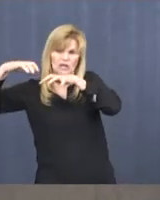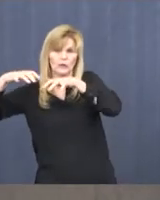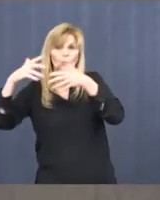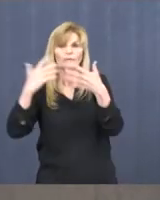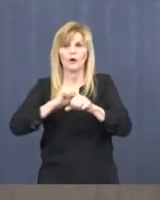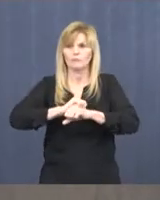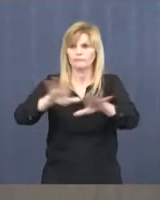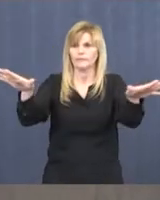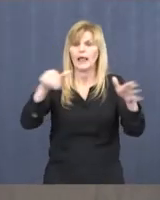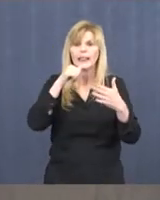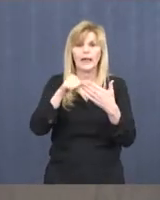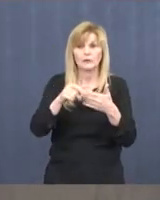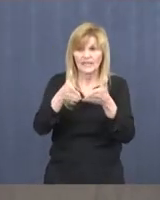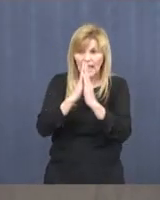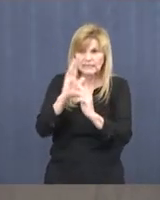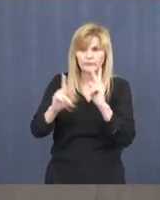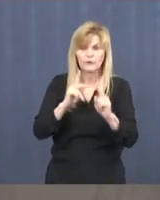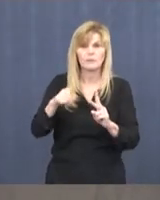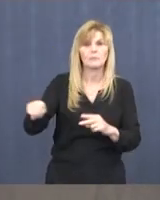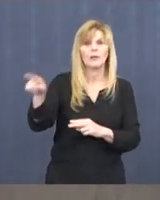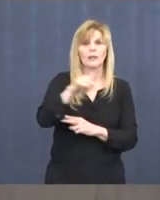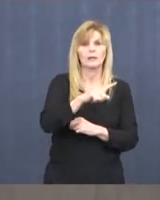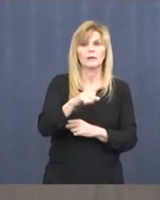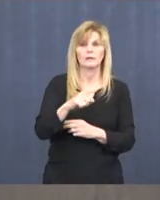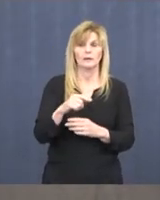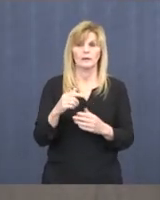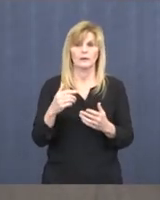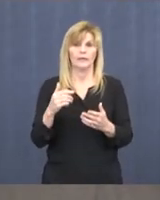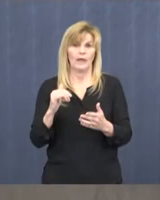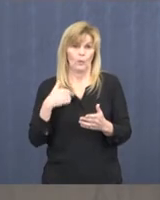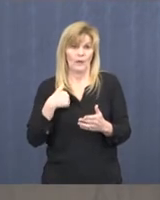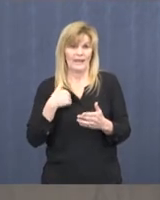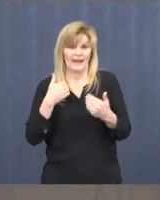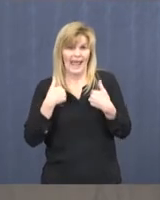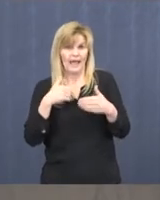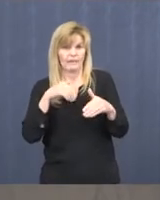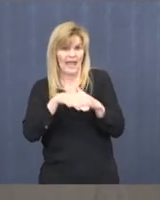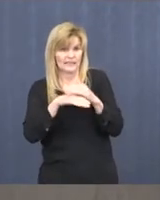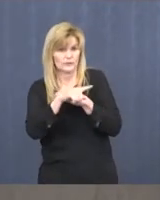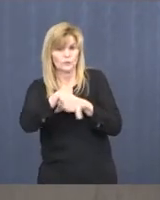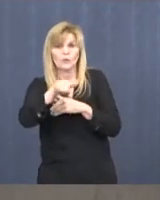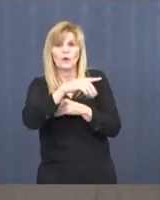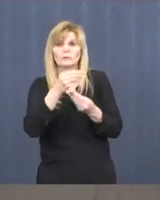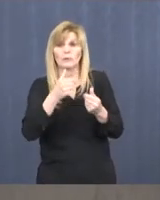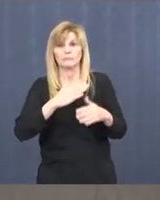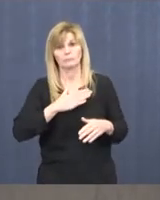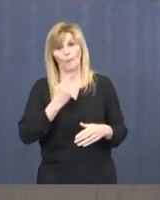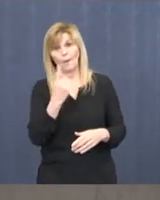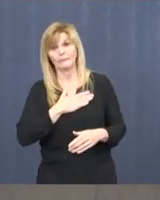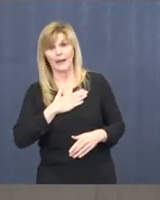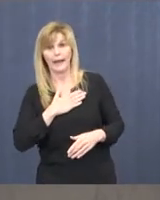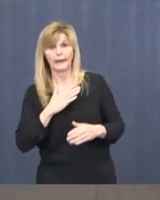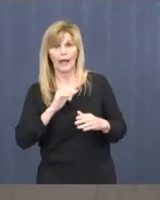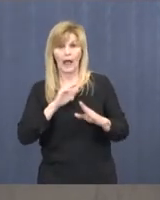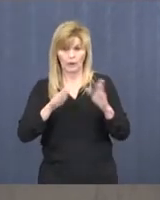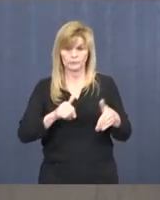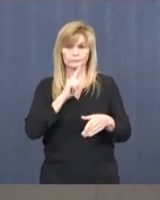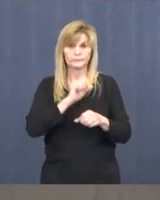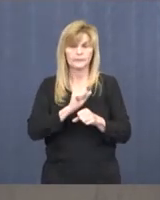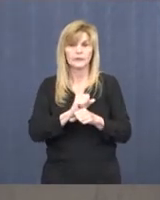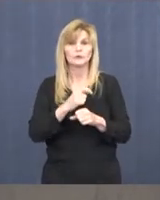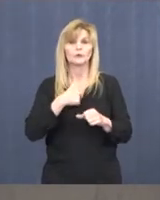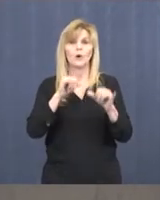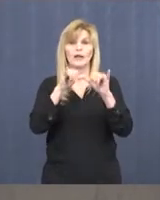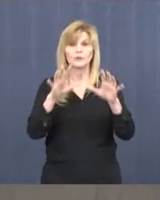asking for the public that we have access to those specific properties, of which I'm one. And so our